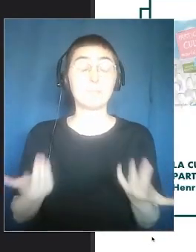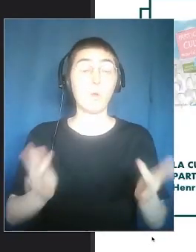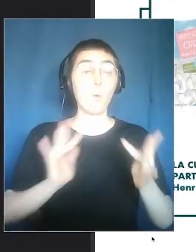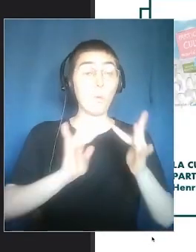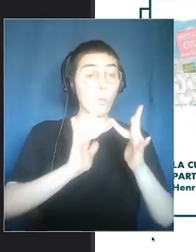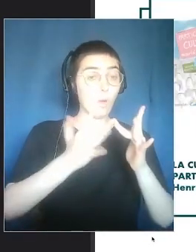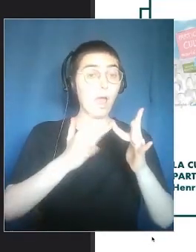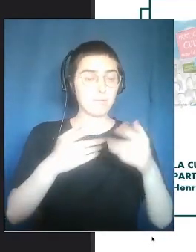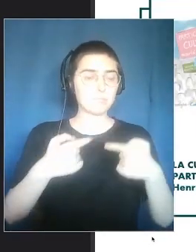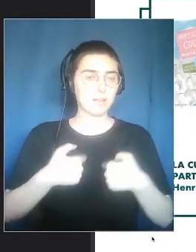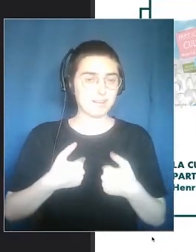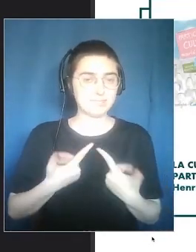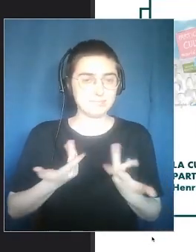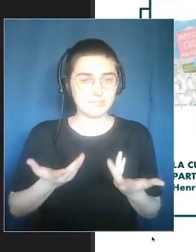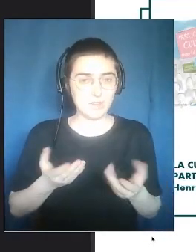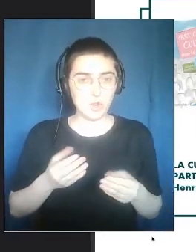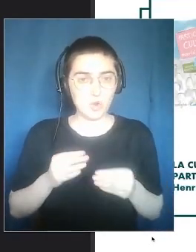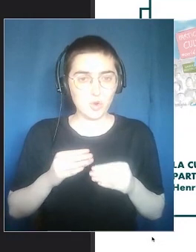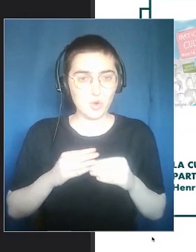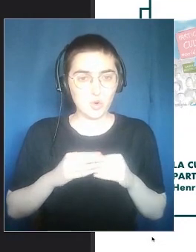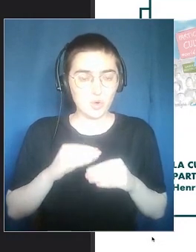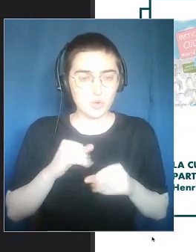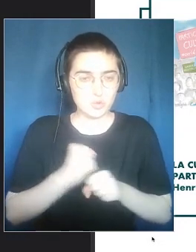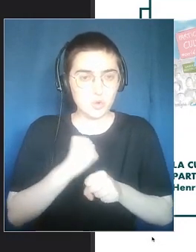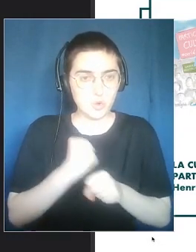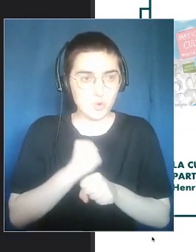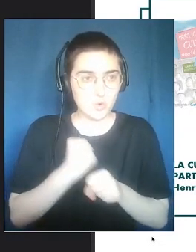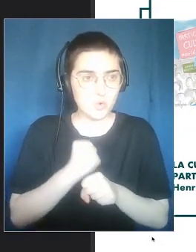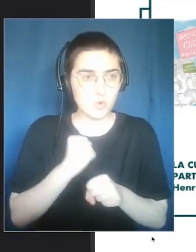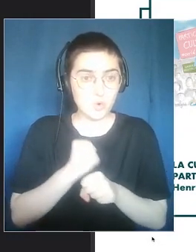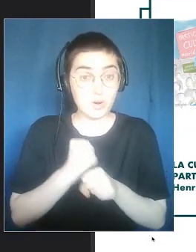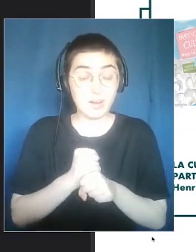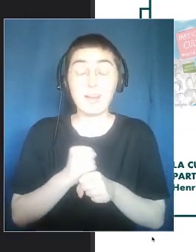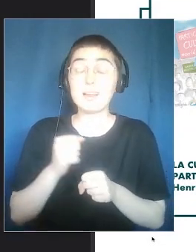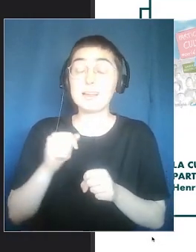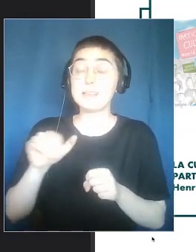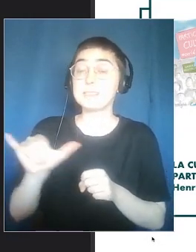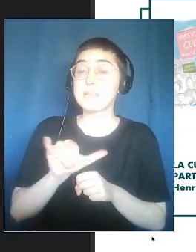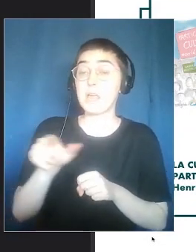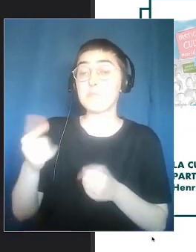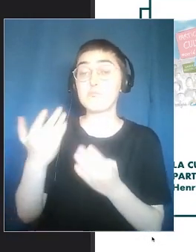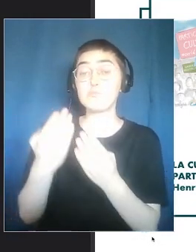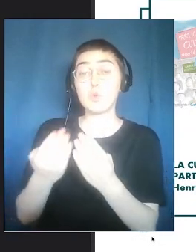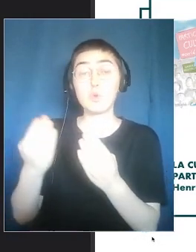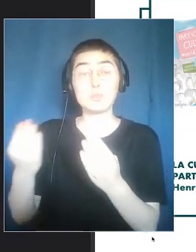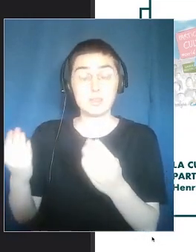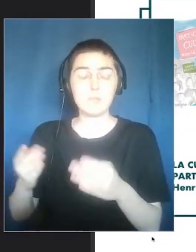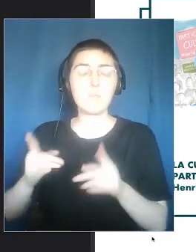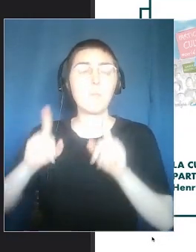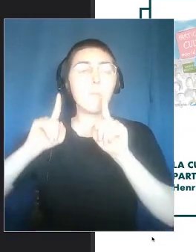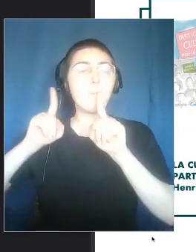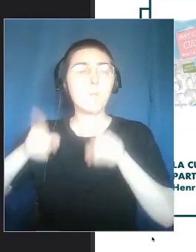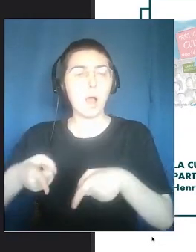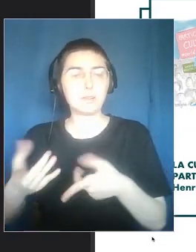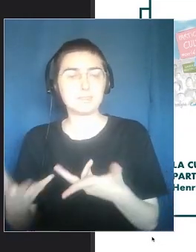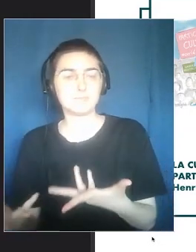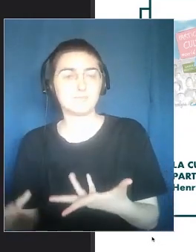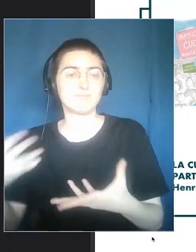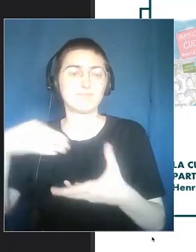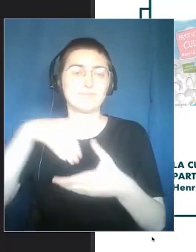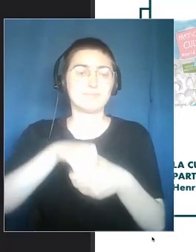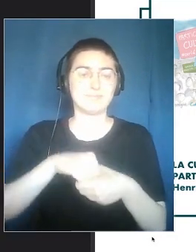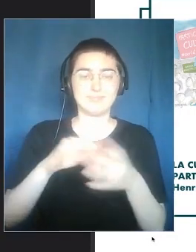And what we do, this is what we do on the web. And this is also what museums are facing